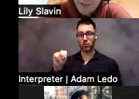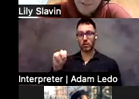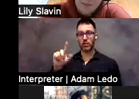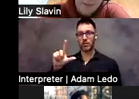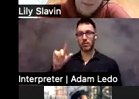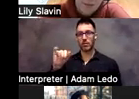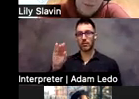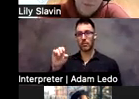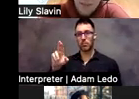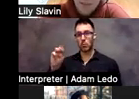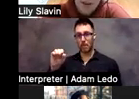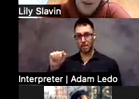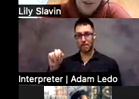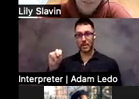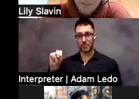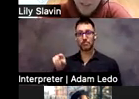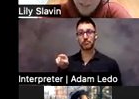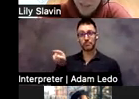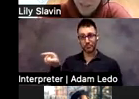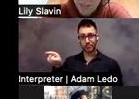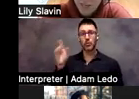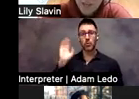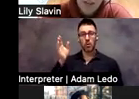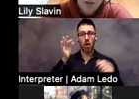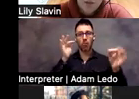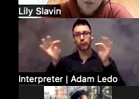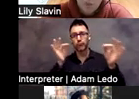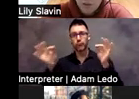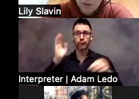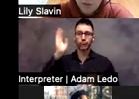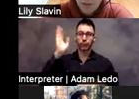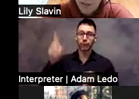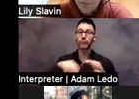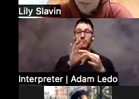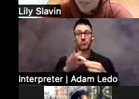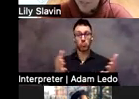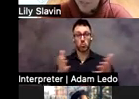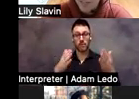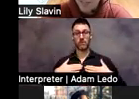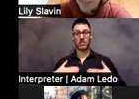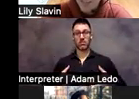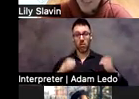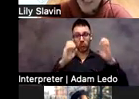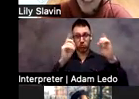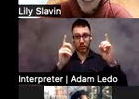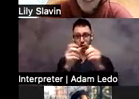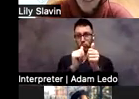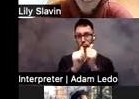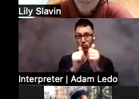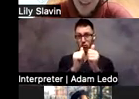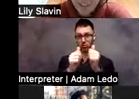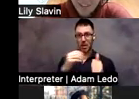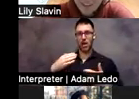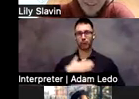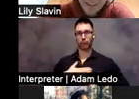Dr. Lieberman is going to be presenting on physical education, sports, and recreation. And